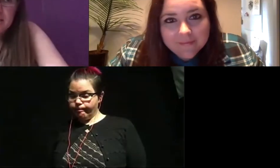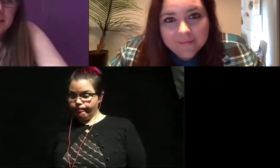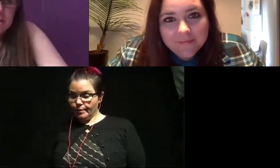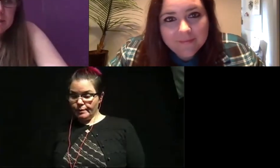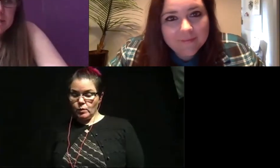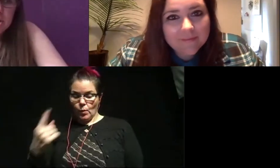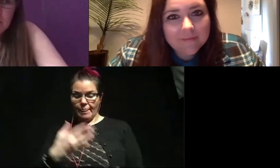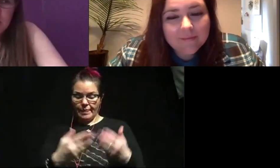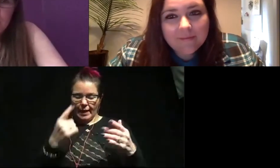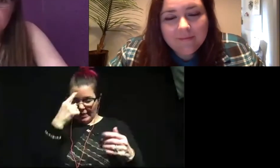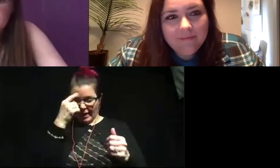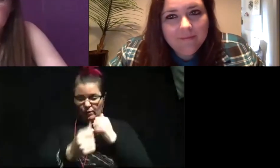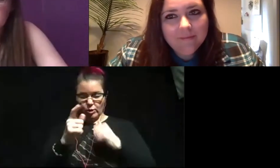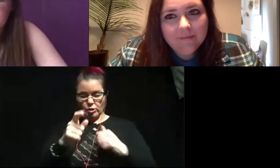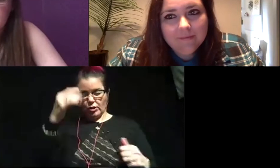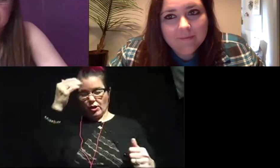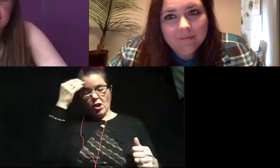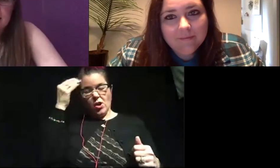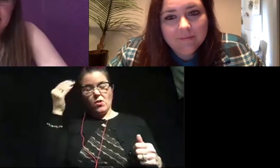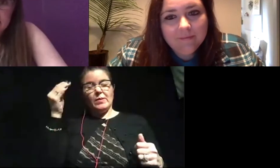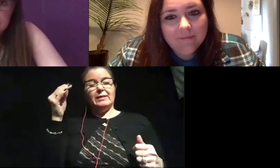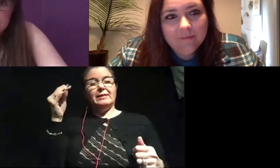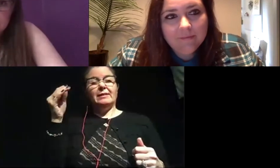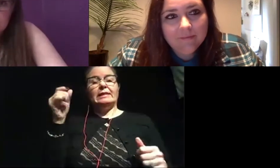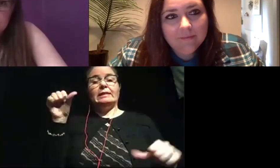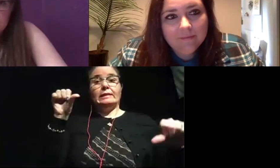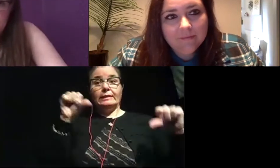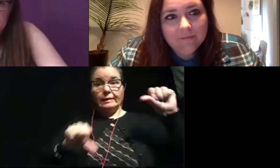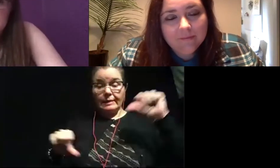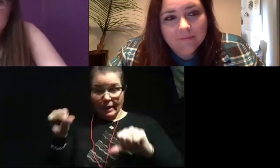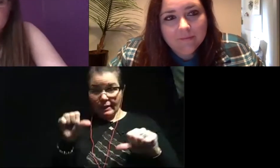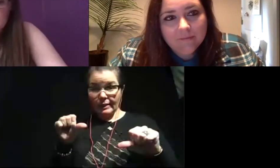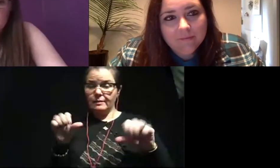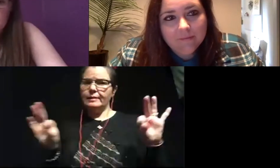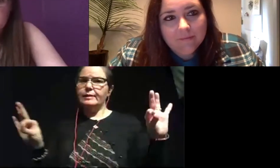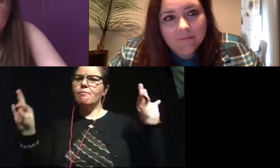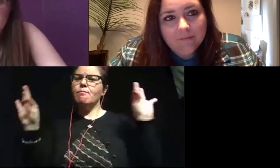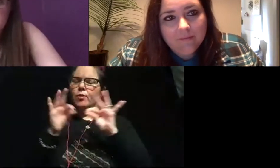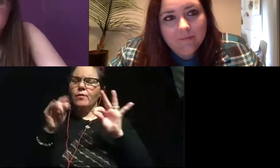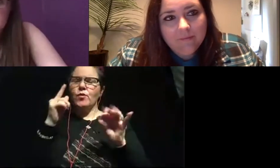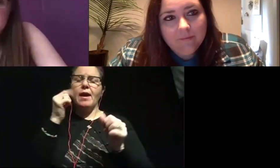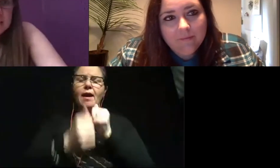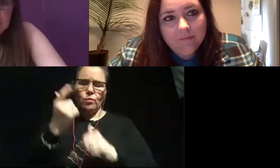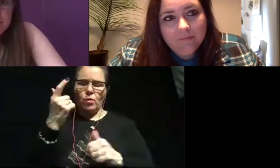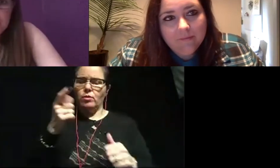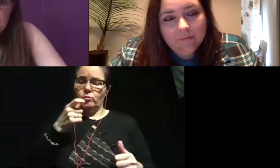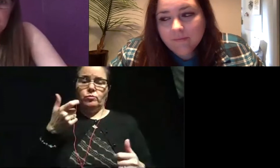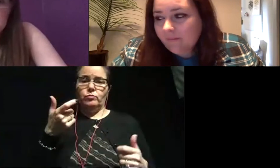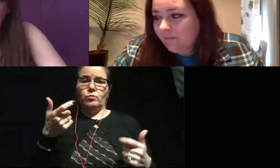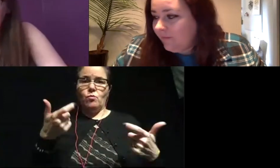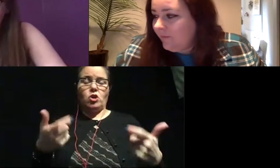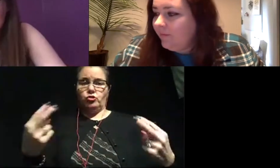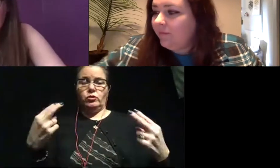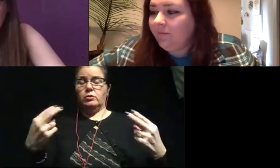that I think everybody should know is that science is incredibly important for every single one of you watching. Some of you